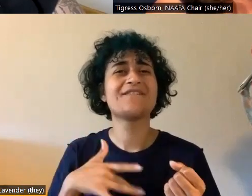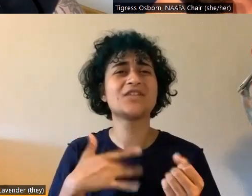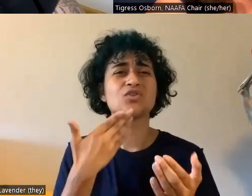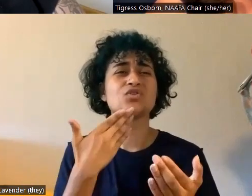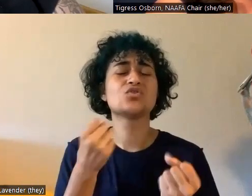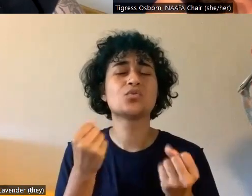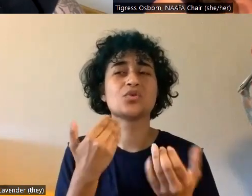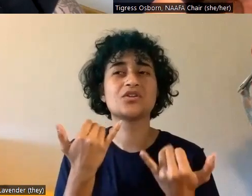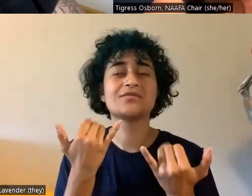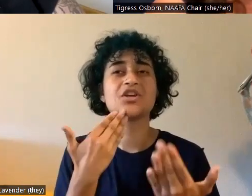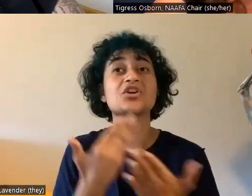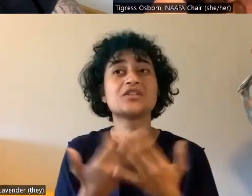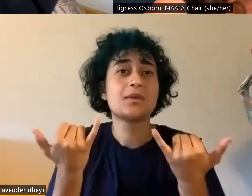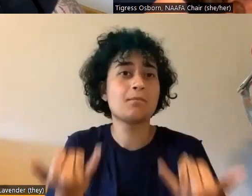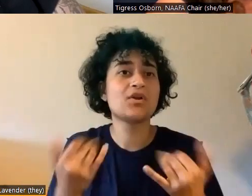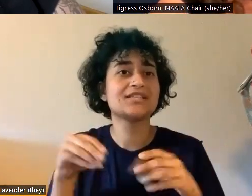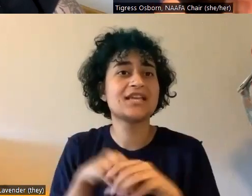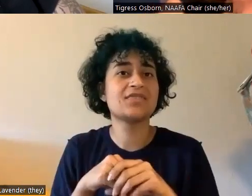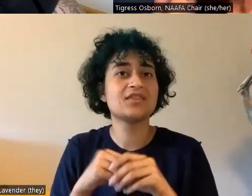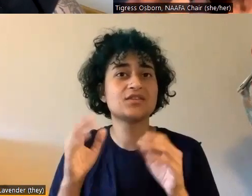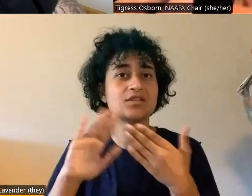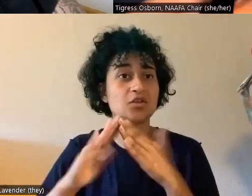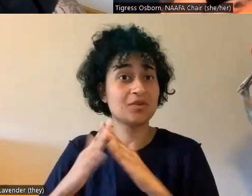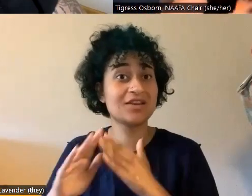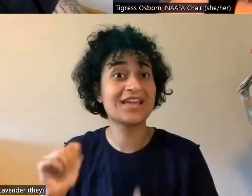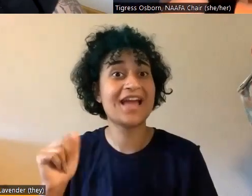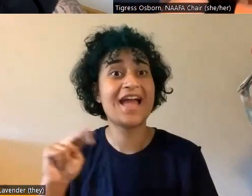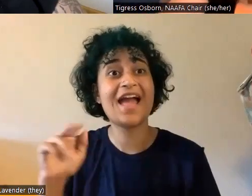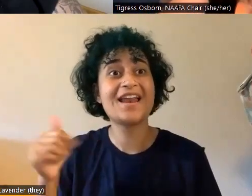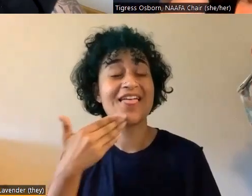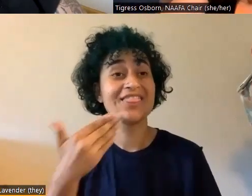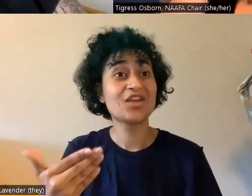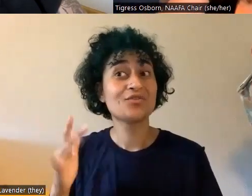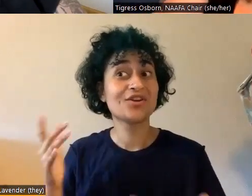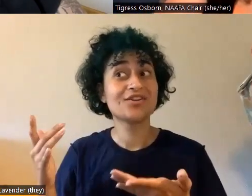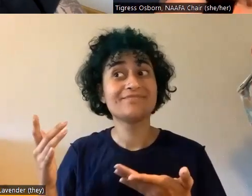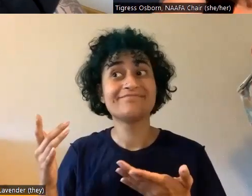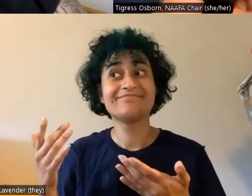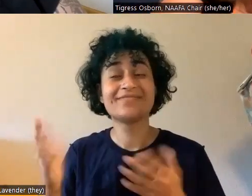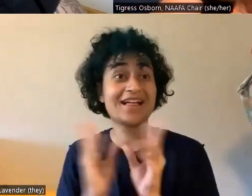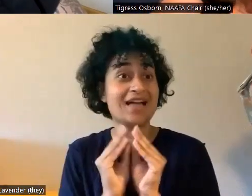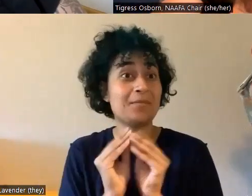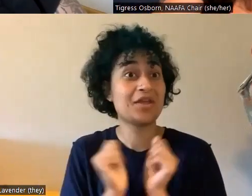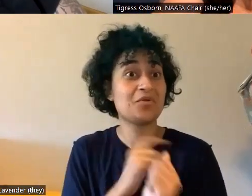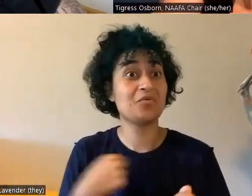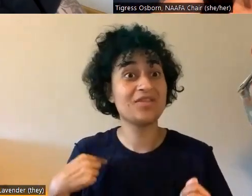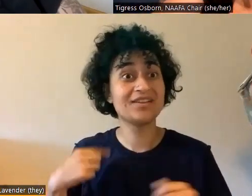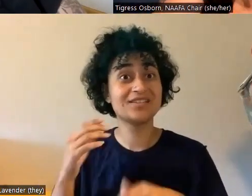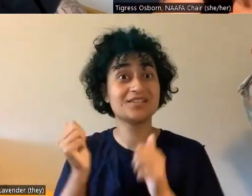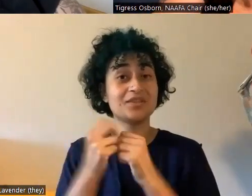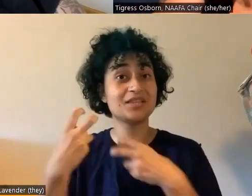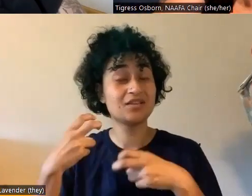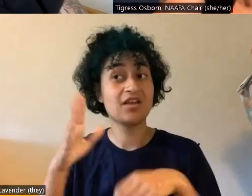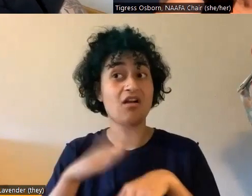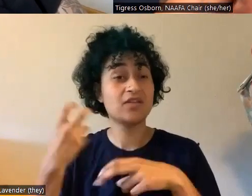and sharing all this help. Um, and I thank you for galvanizing us around these issues. I know, you know, like we talked about before, you really